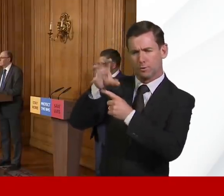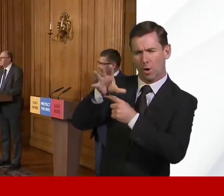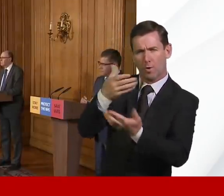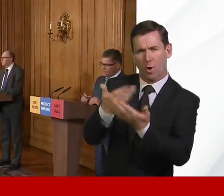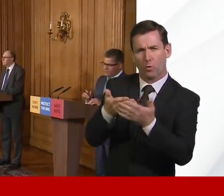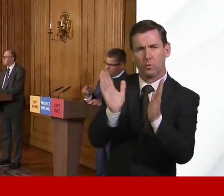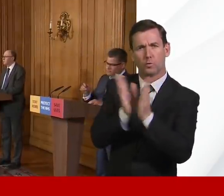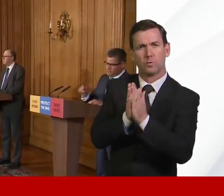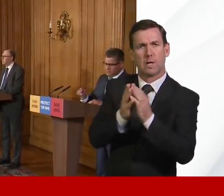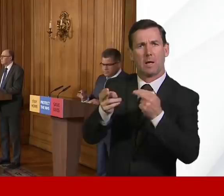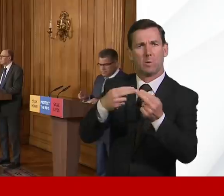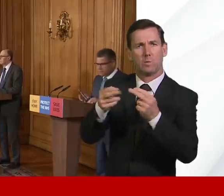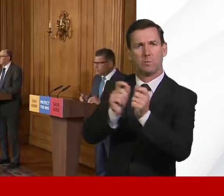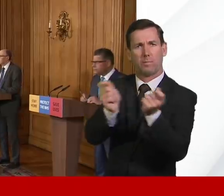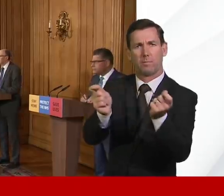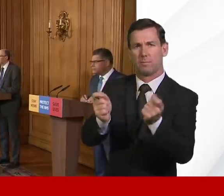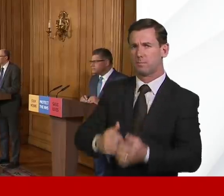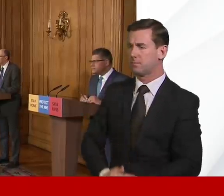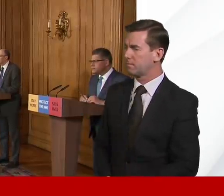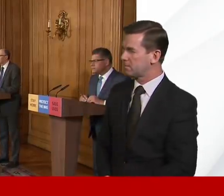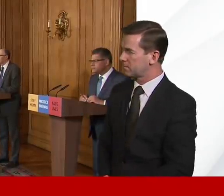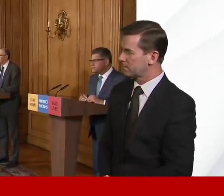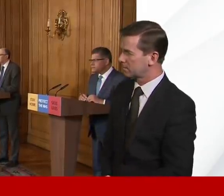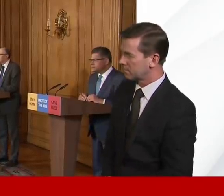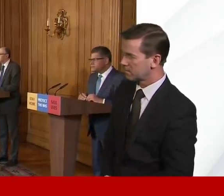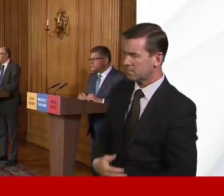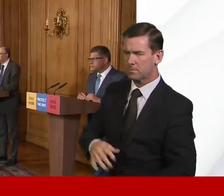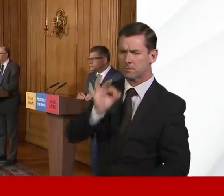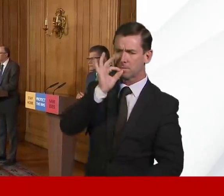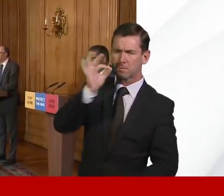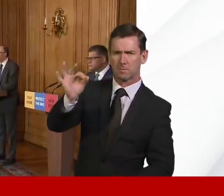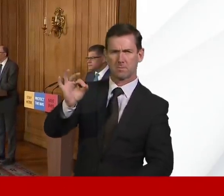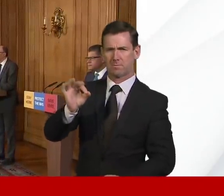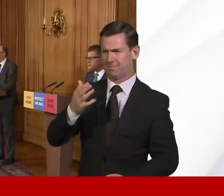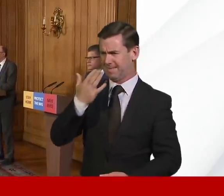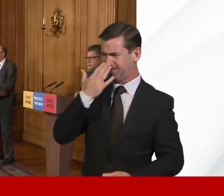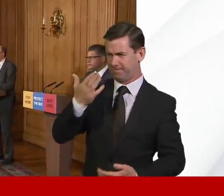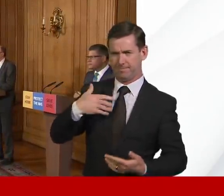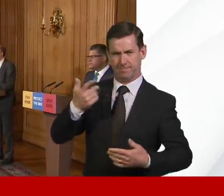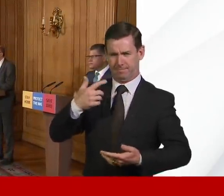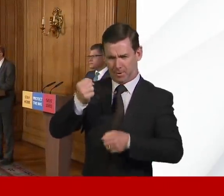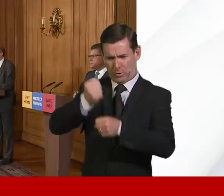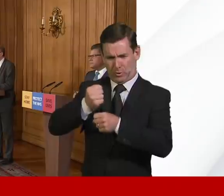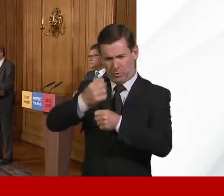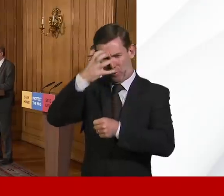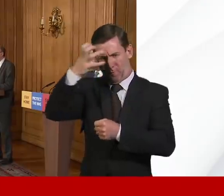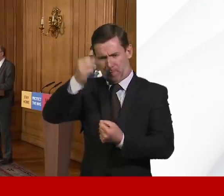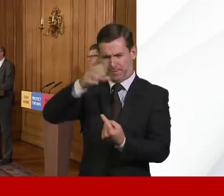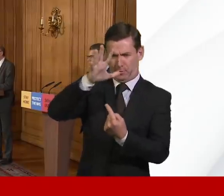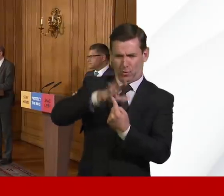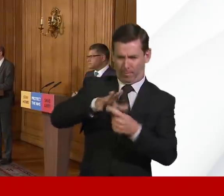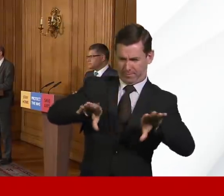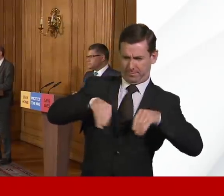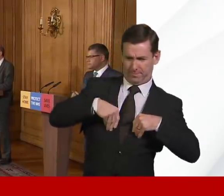Secretary of State, it seems that this virus has infected the heart of government. One could be forgiven thinking that